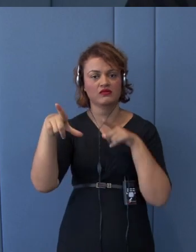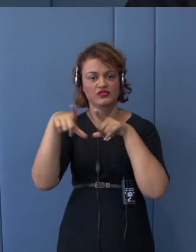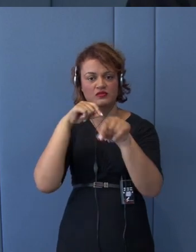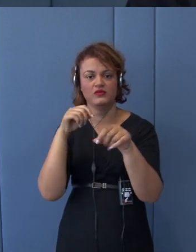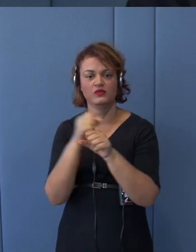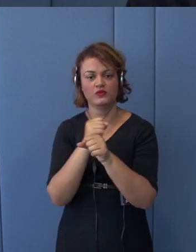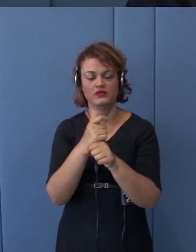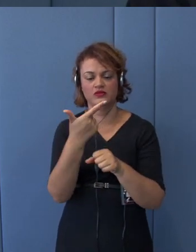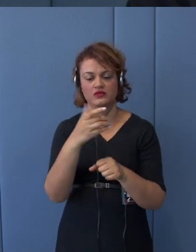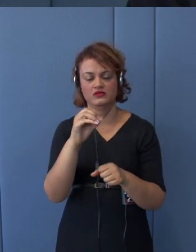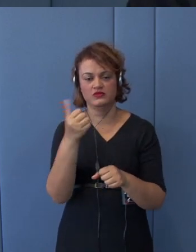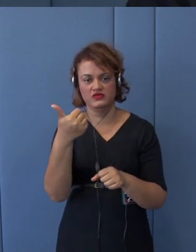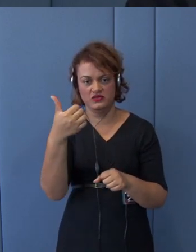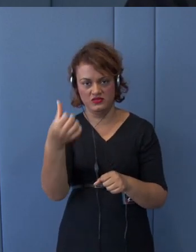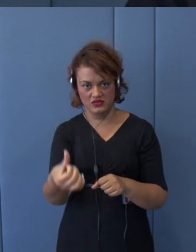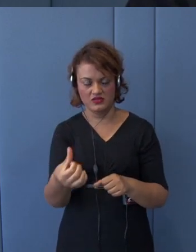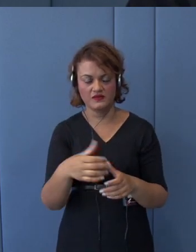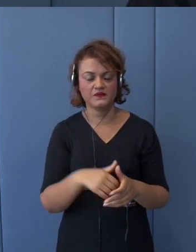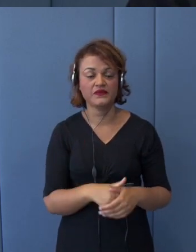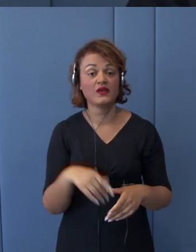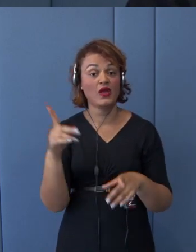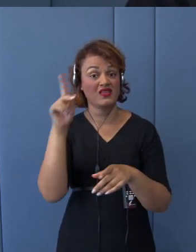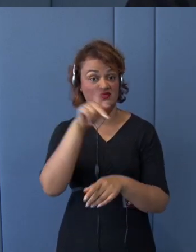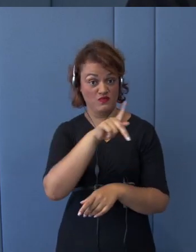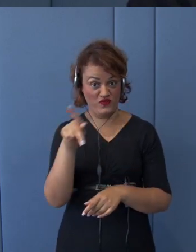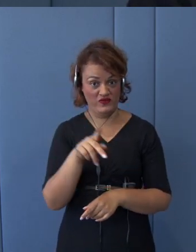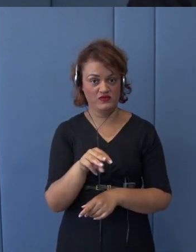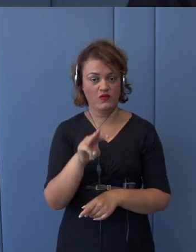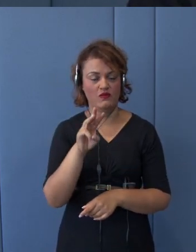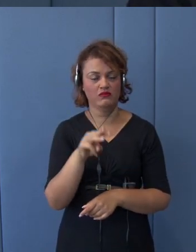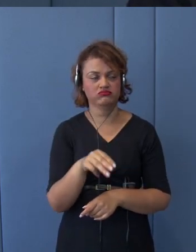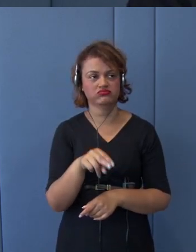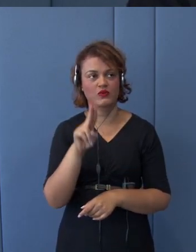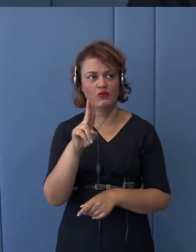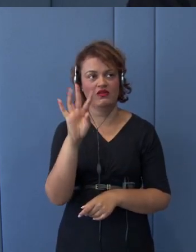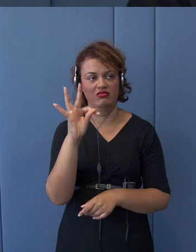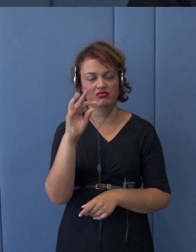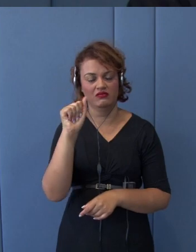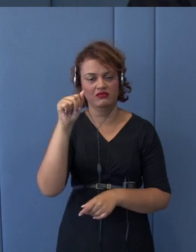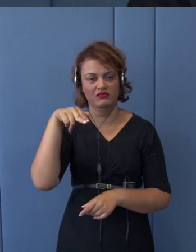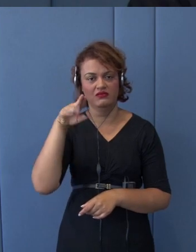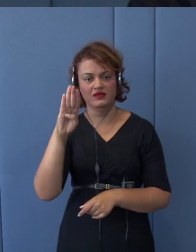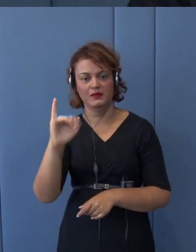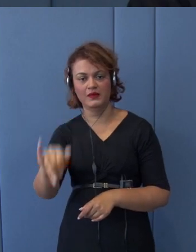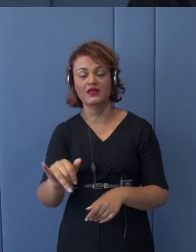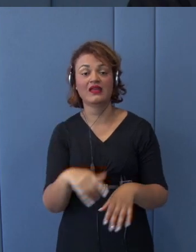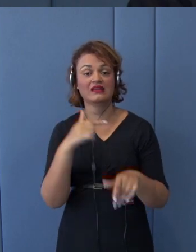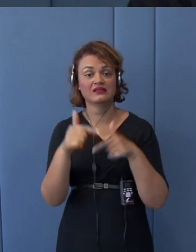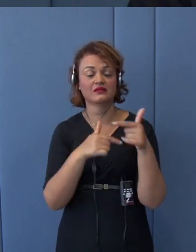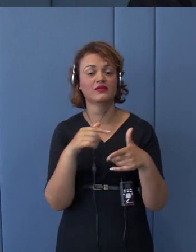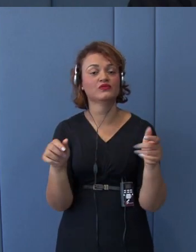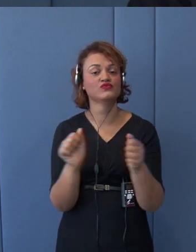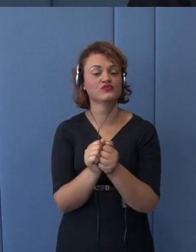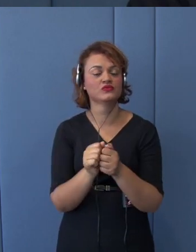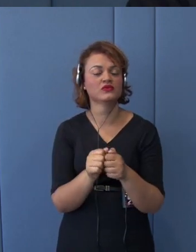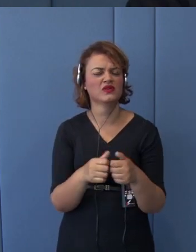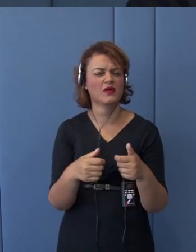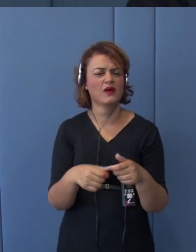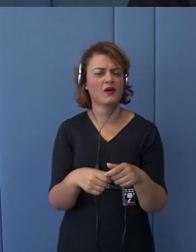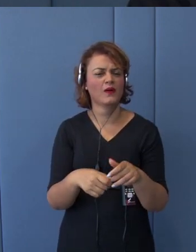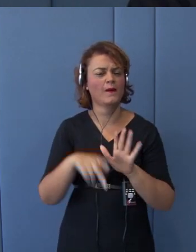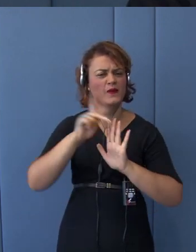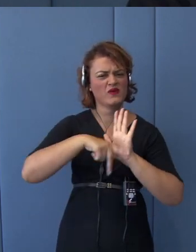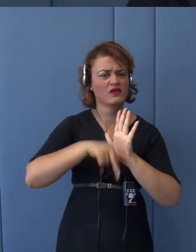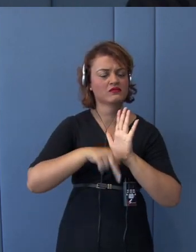Professor Watanabe actually serves on the panel of Brexit issues organized by the Japanese Federation of Economic